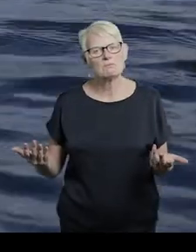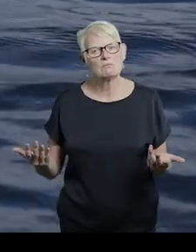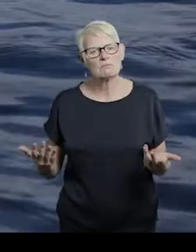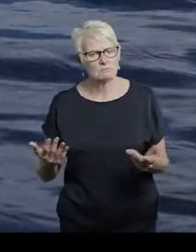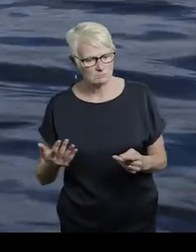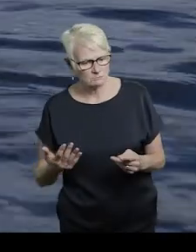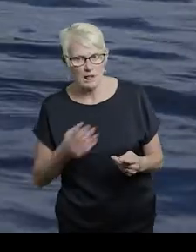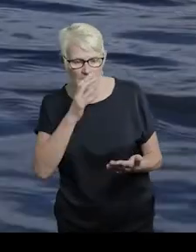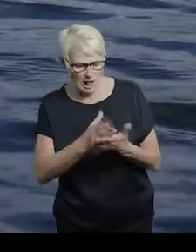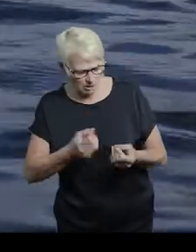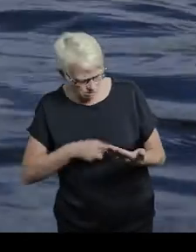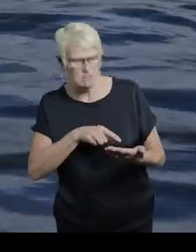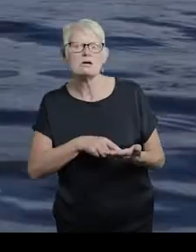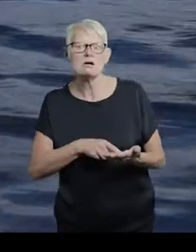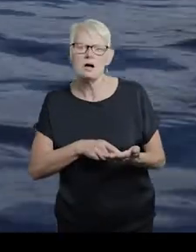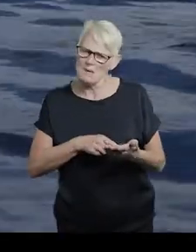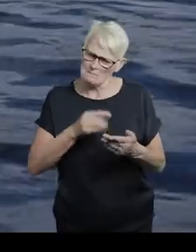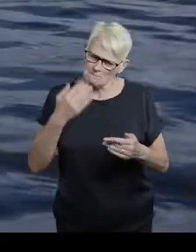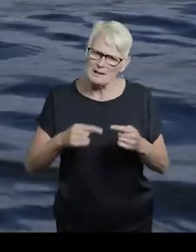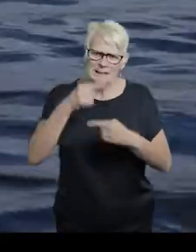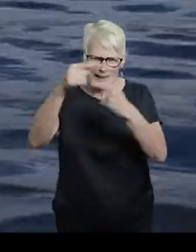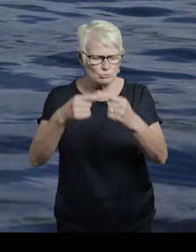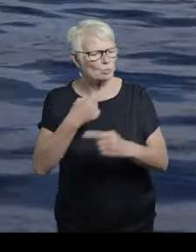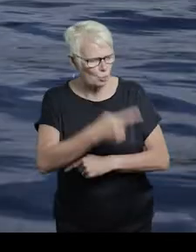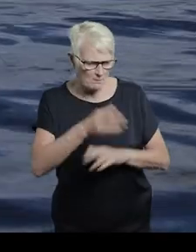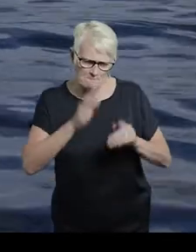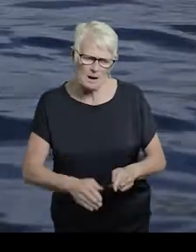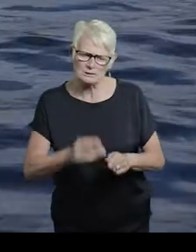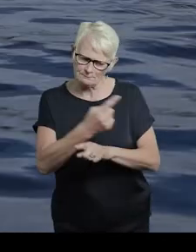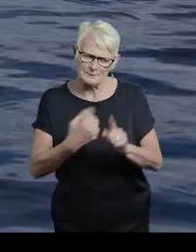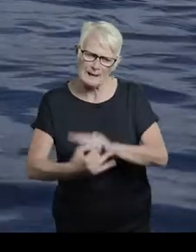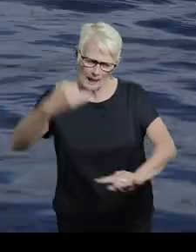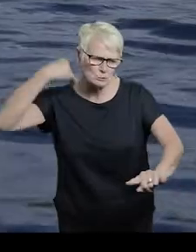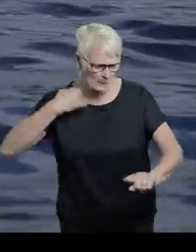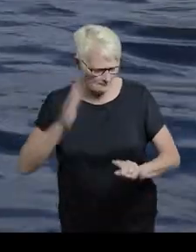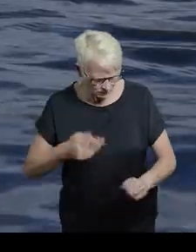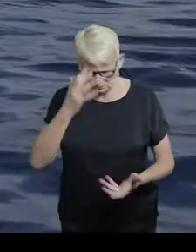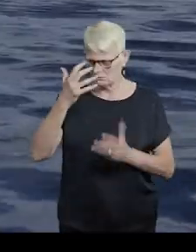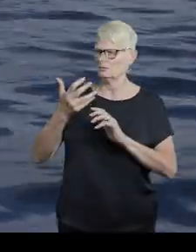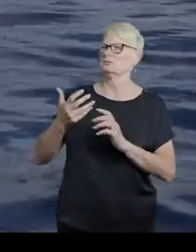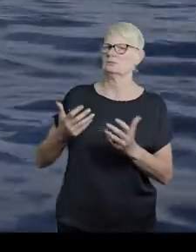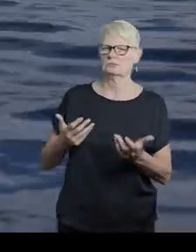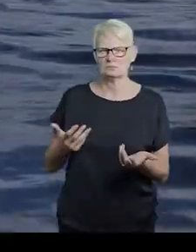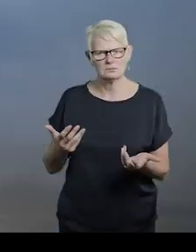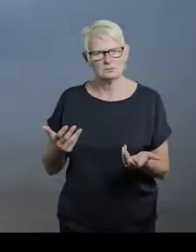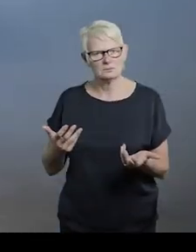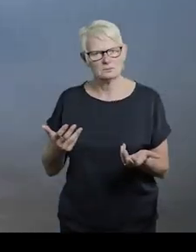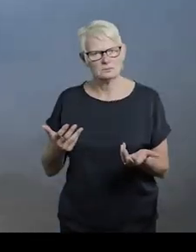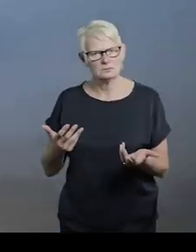Attendance is mandatory. At the meeting we told you about next year and you should have attended last week.